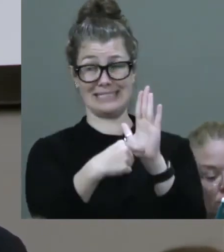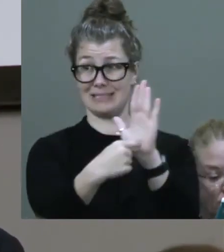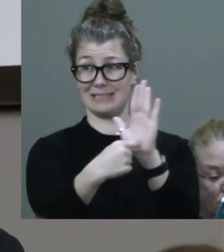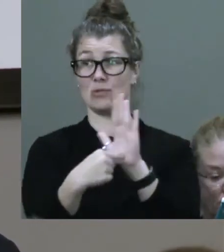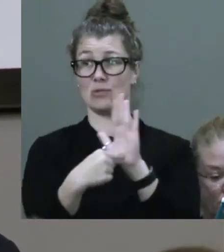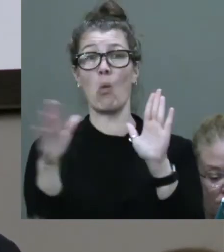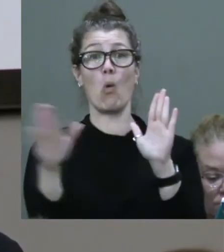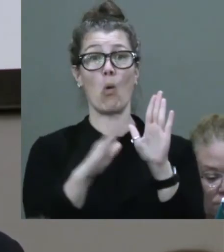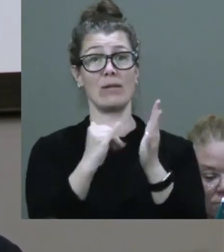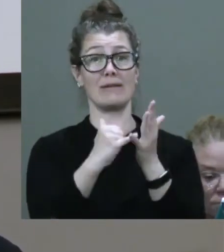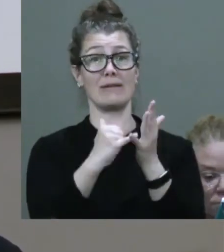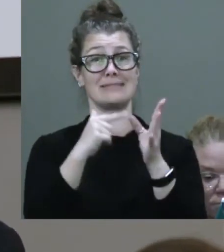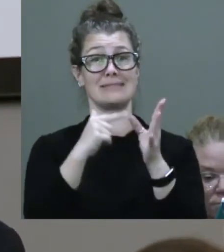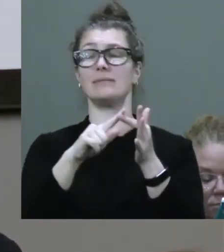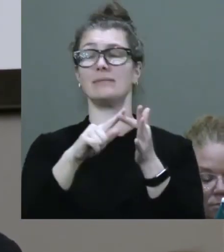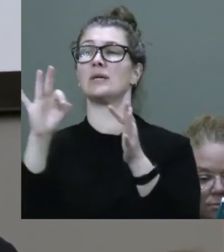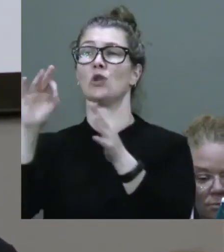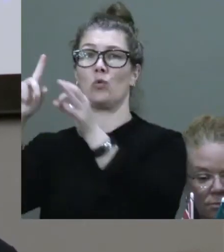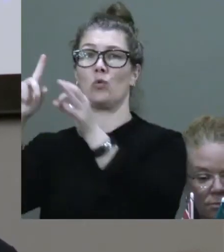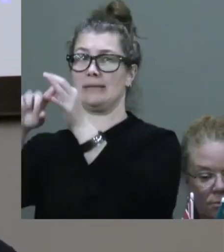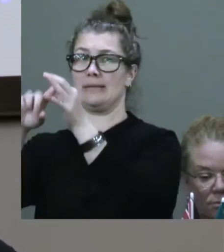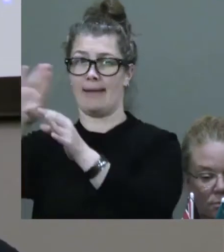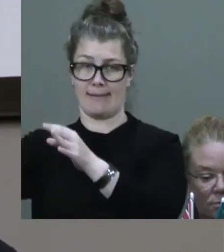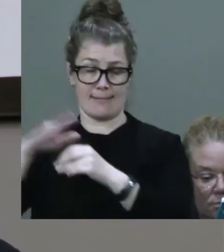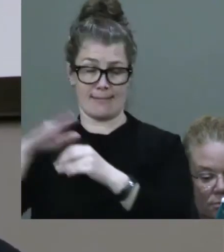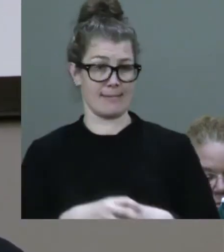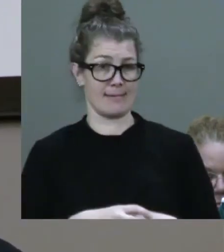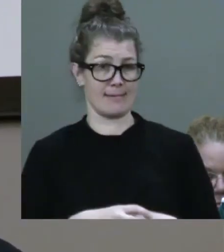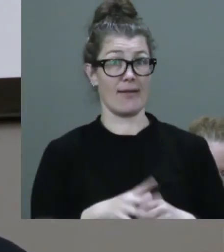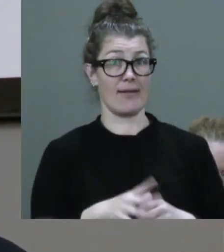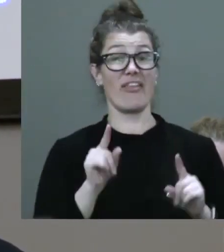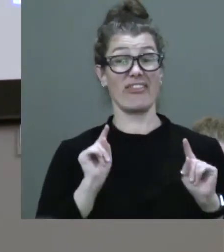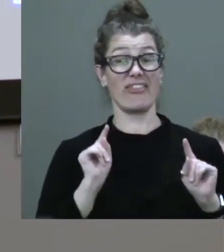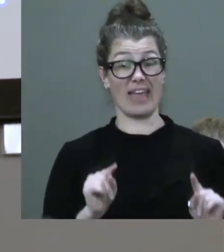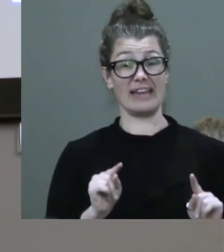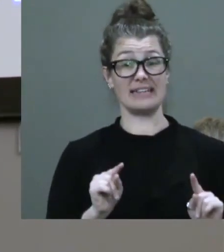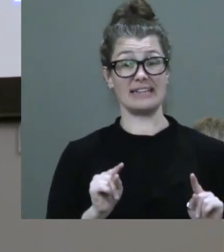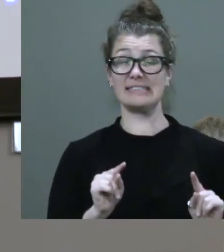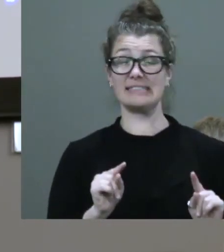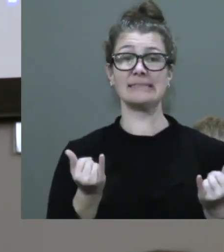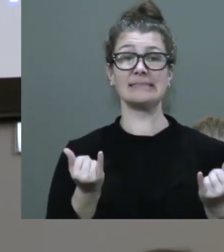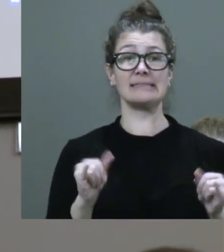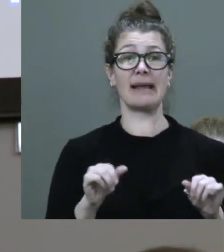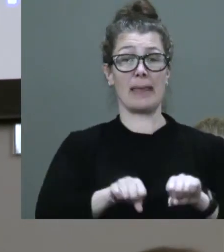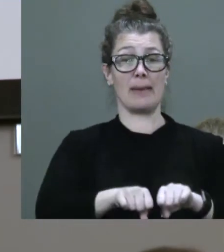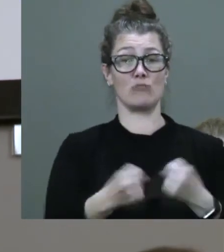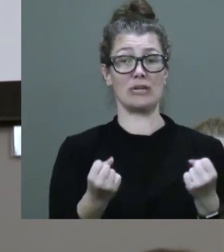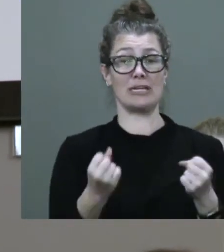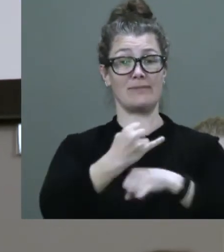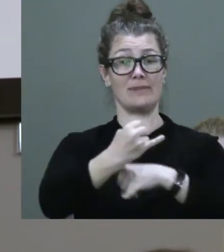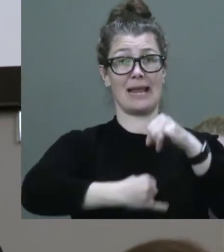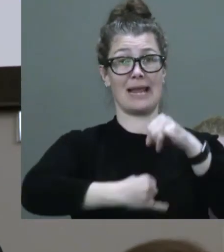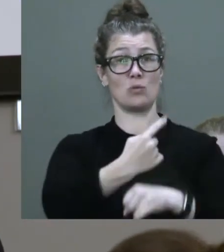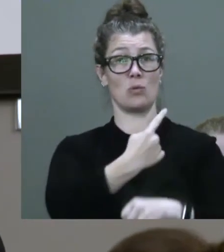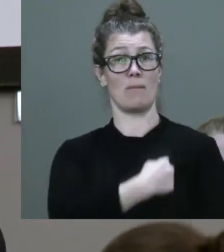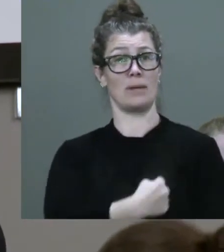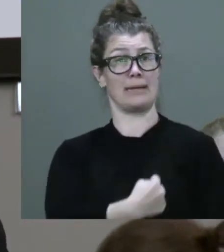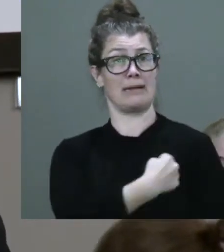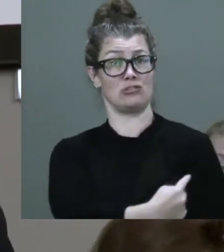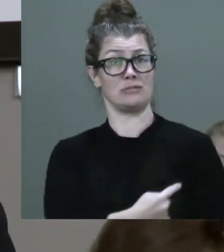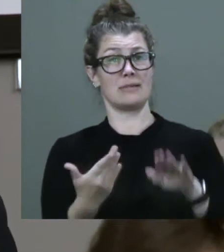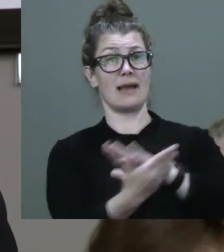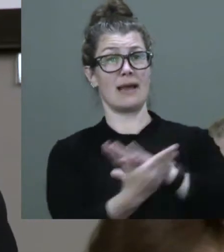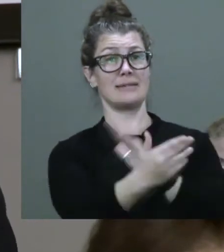Queensland. And that's not okay. It's in breach of our international obligations under the